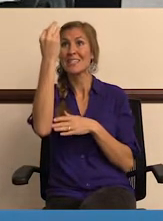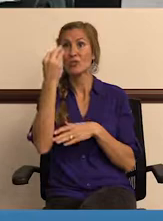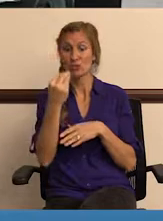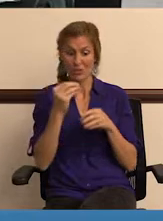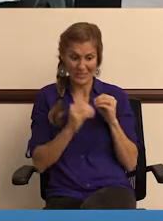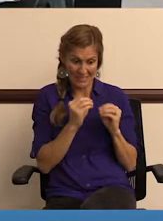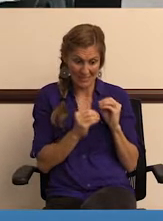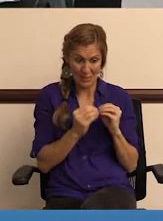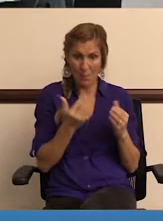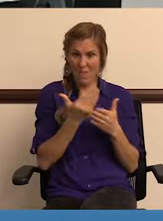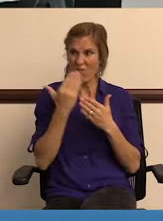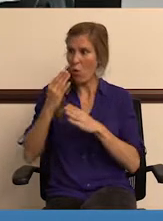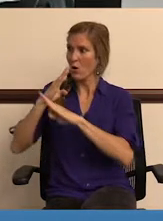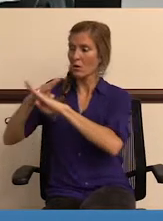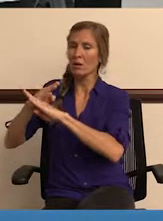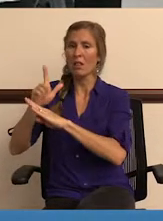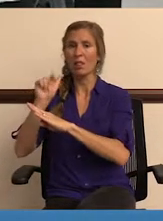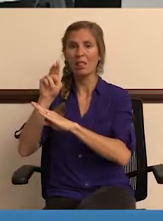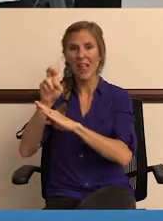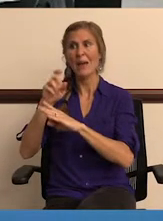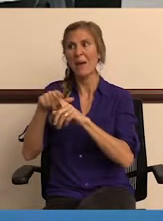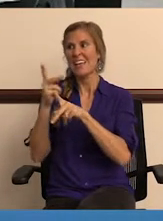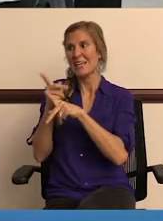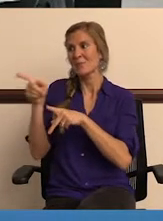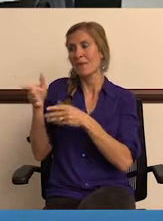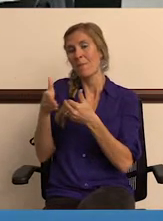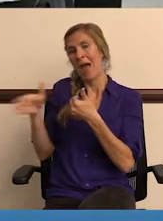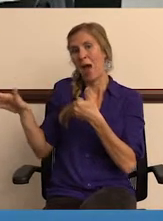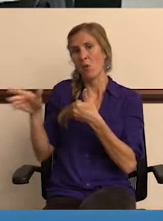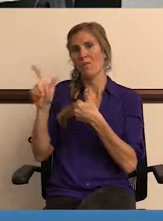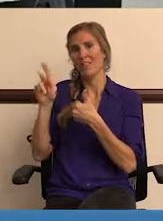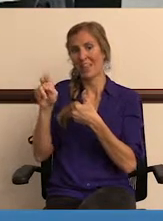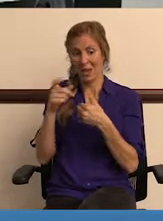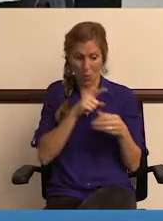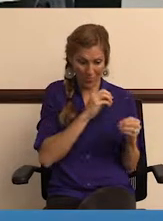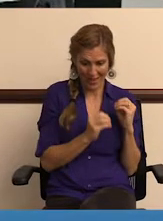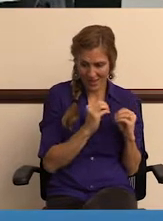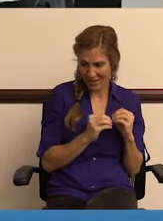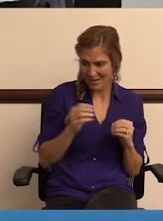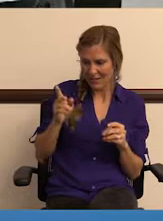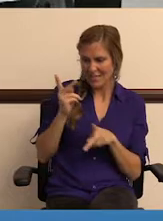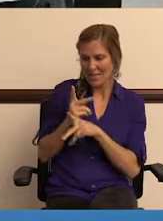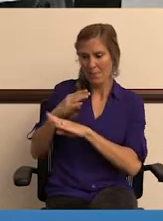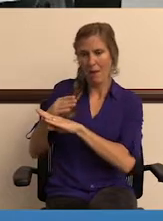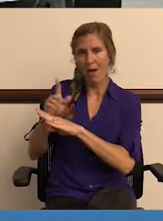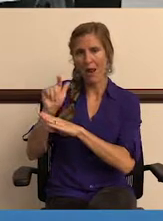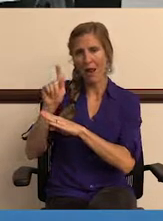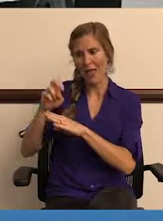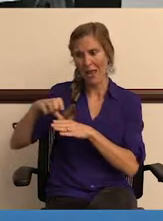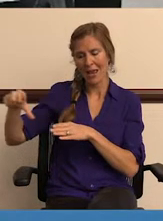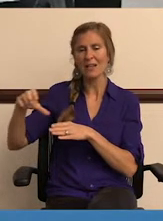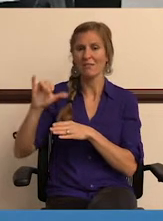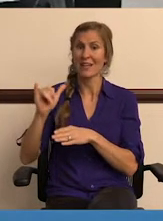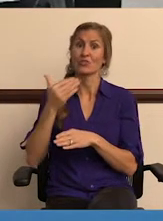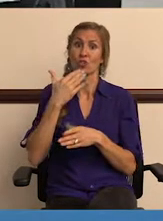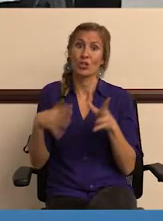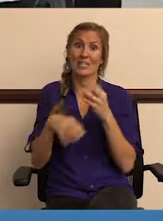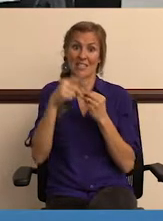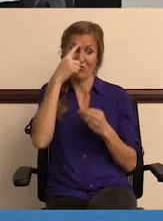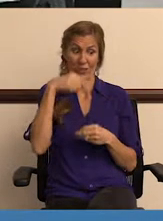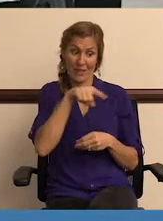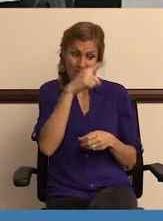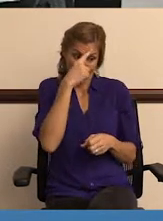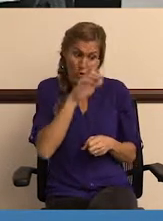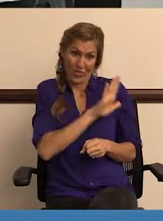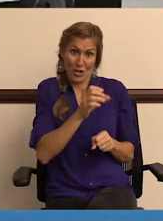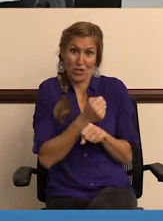without having to shut down the lane, but it also keeps them out of the lane of traffic while they're doing the work. So definitely a